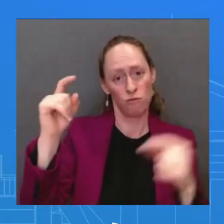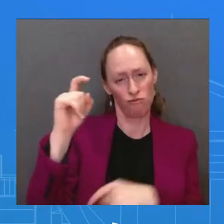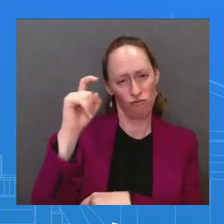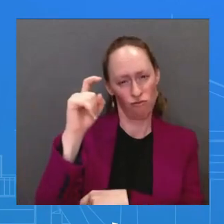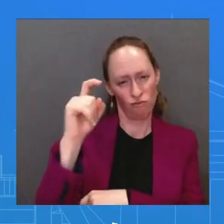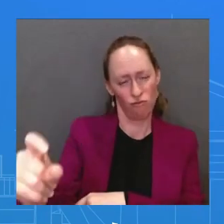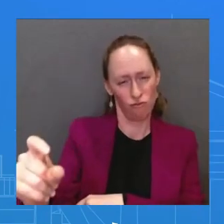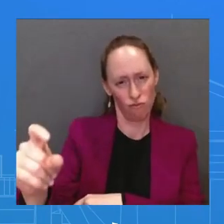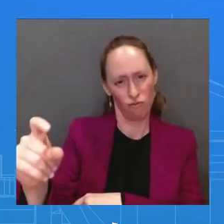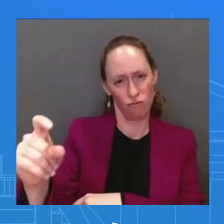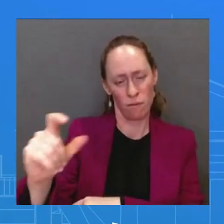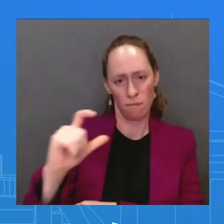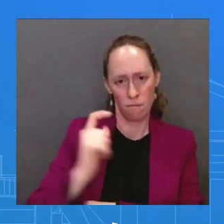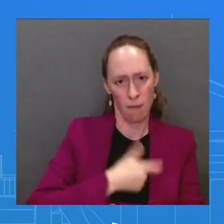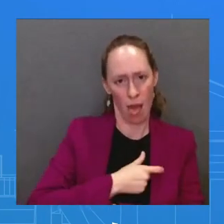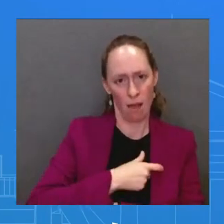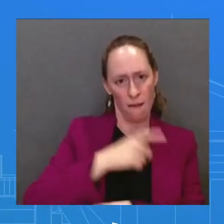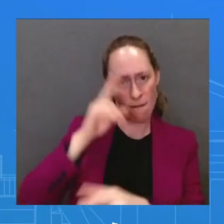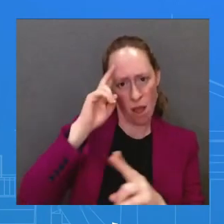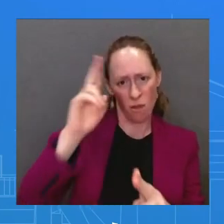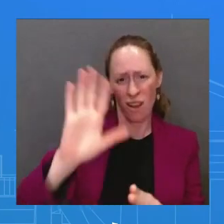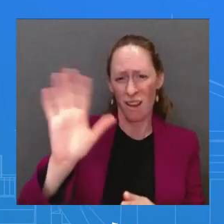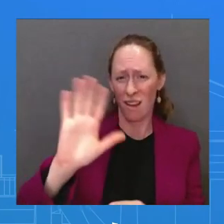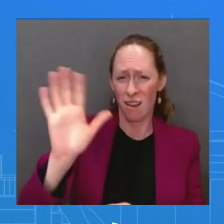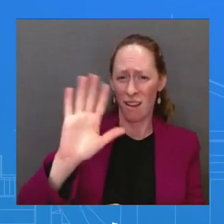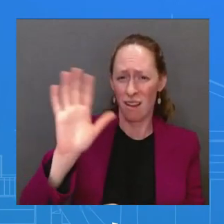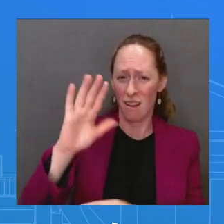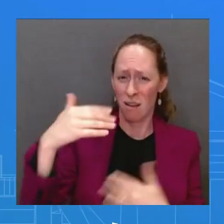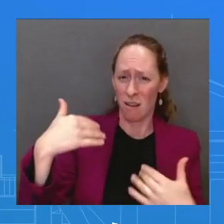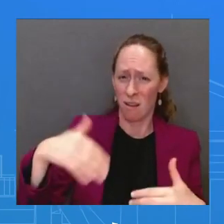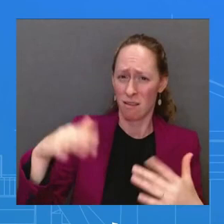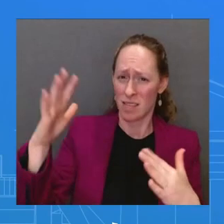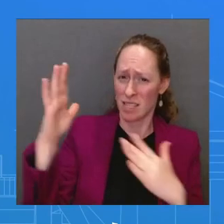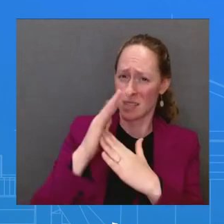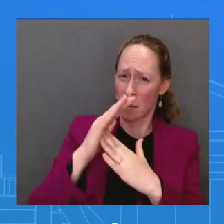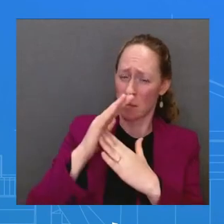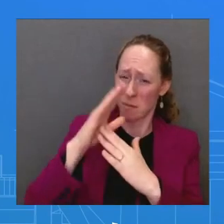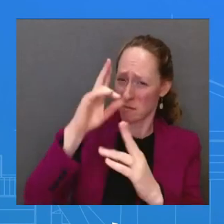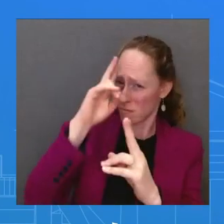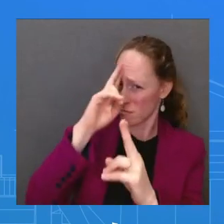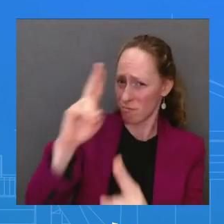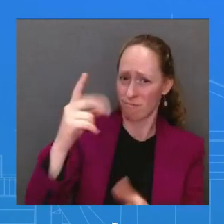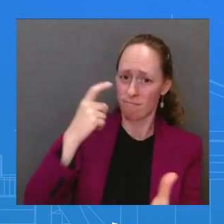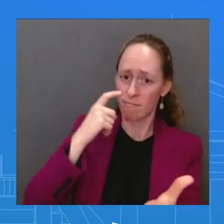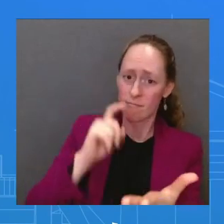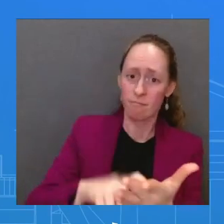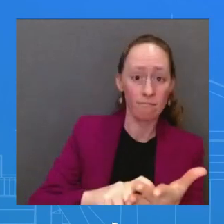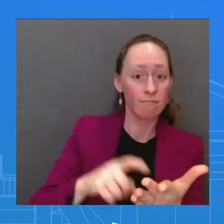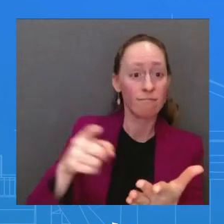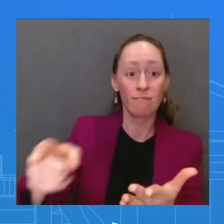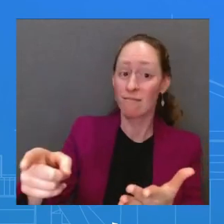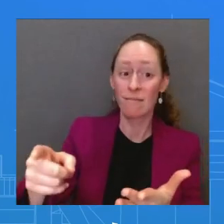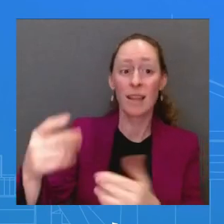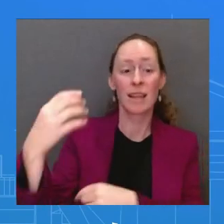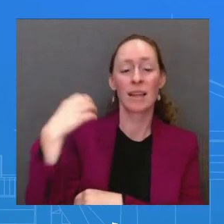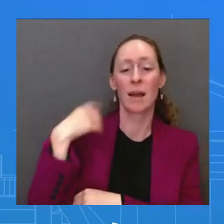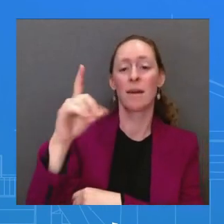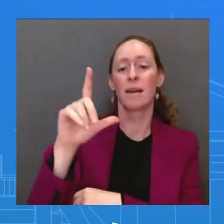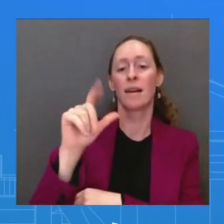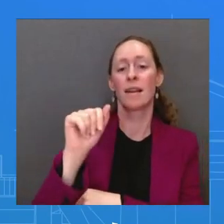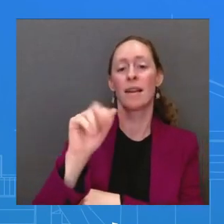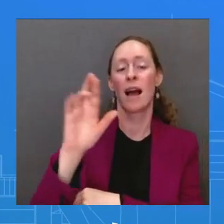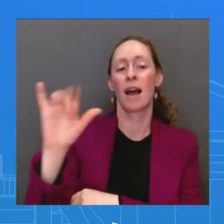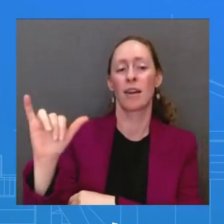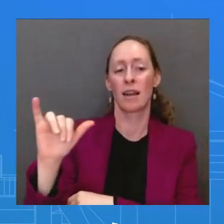valor, to Captain Larry L. Taylor, United States Army. On June 18, 1968, then-First Lieutenant